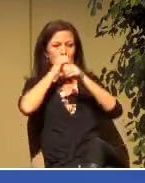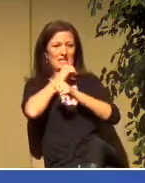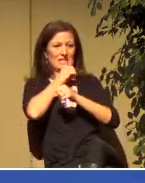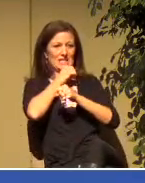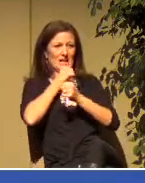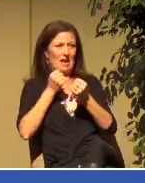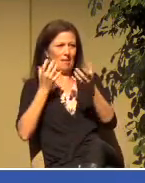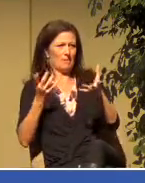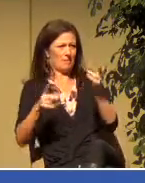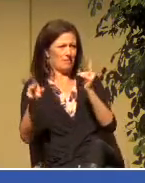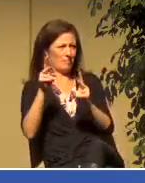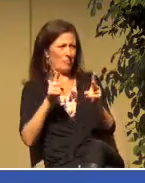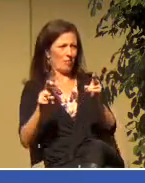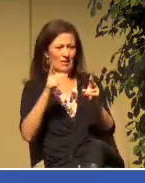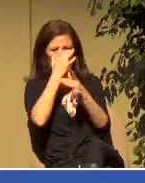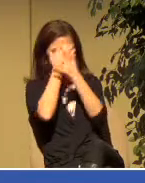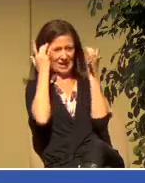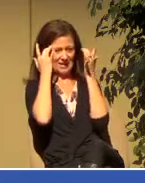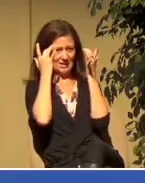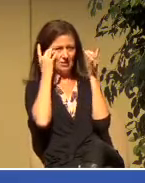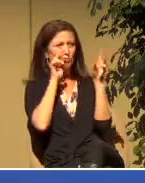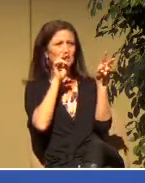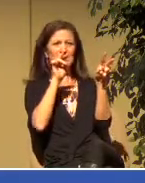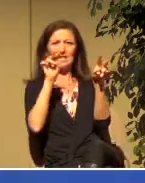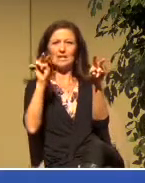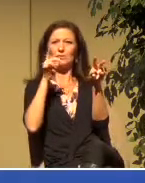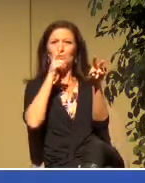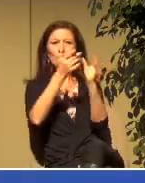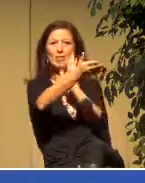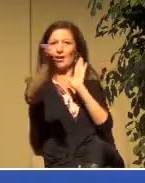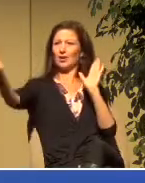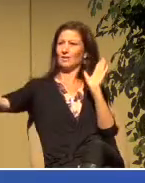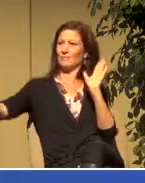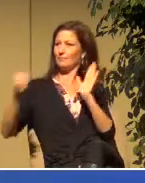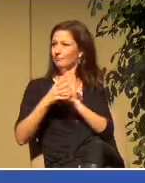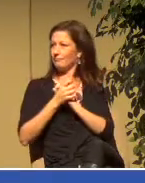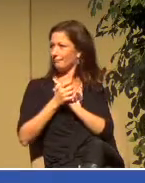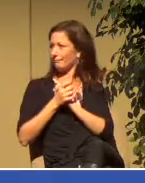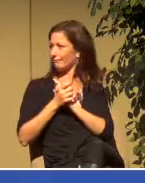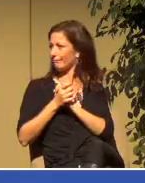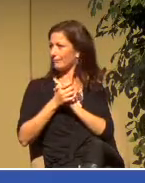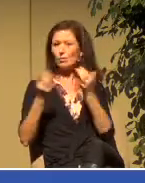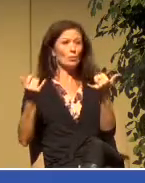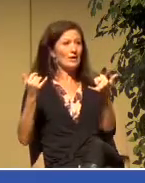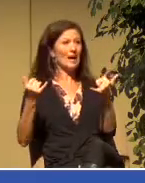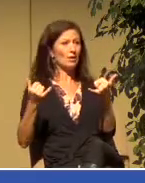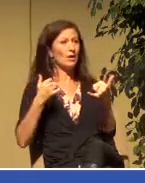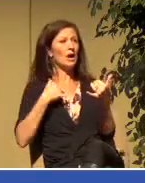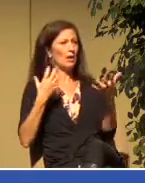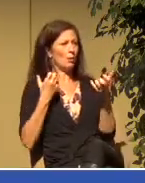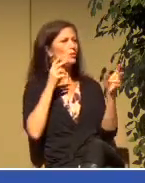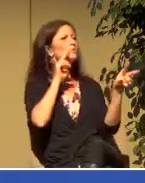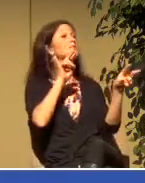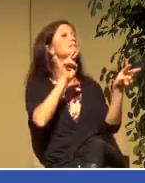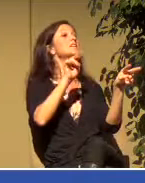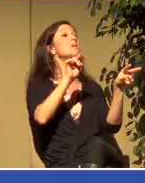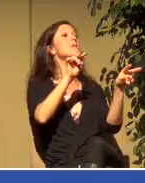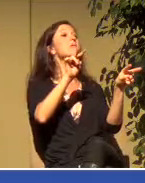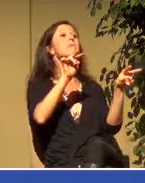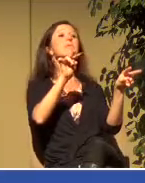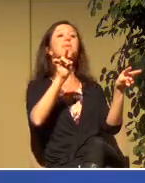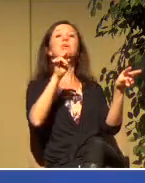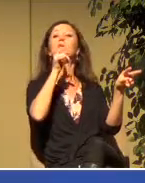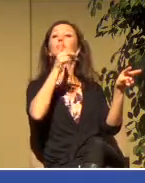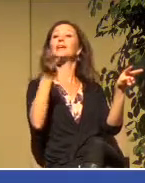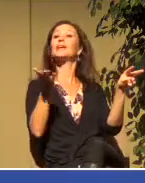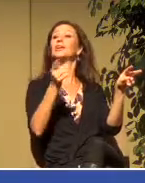happen. They forget to look at who's there. And so I'm just going to take a moment just to look at you, just to know who